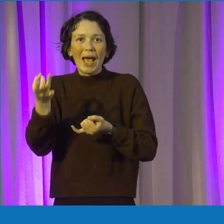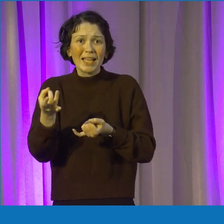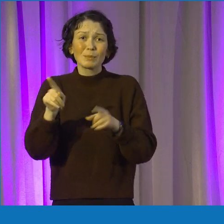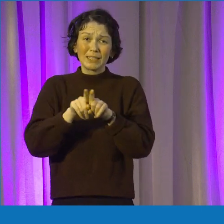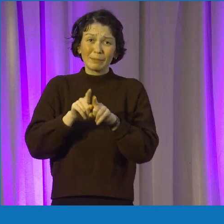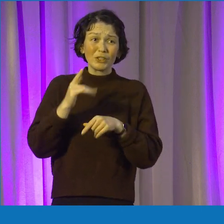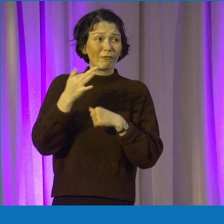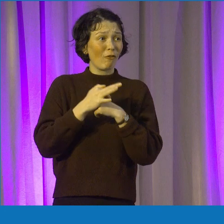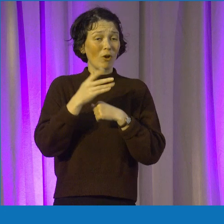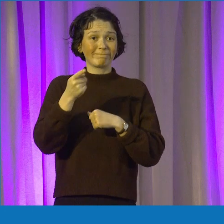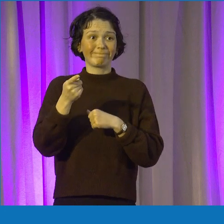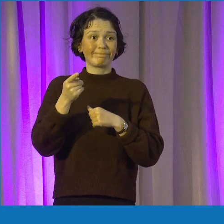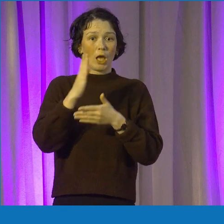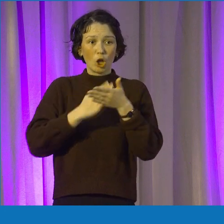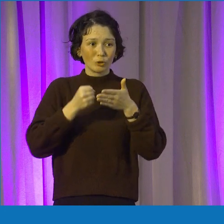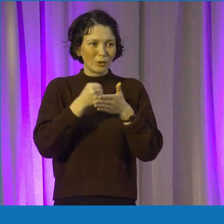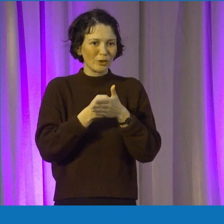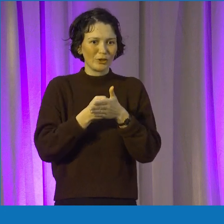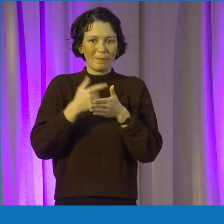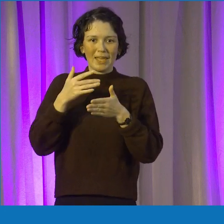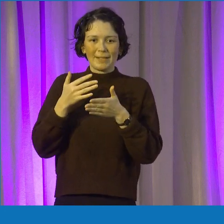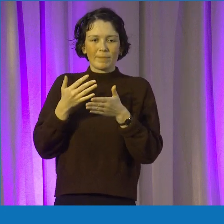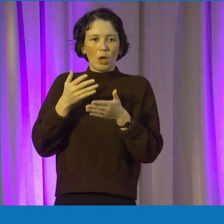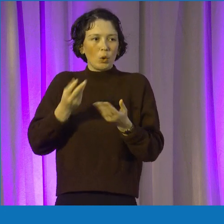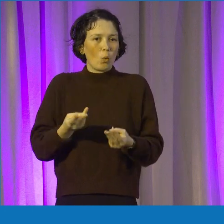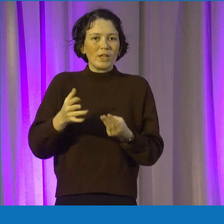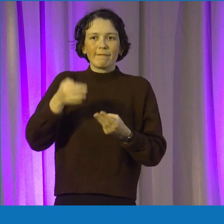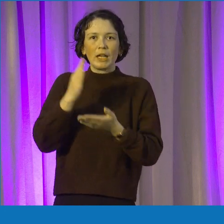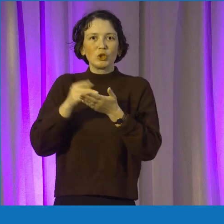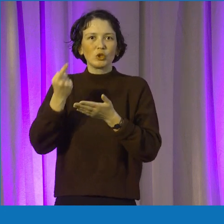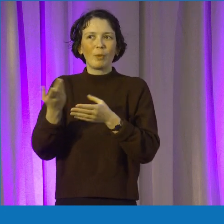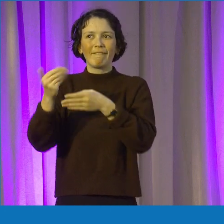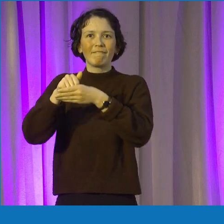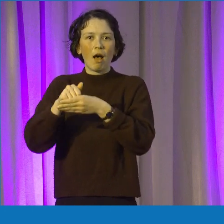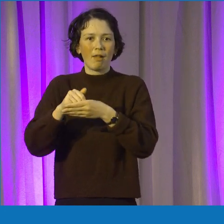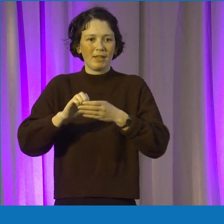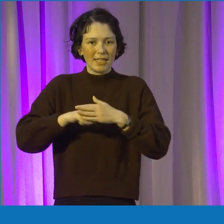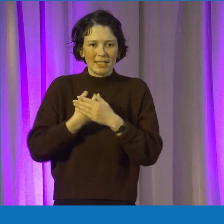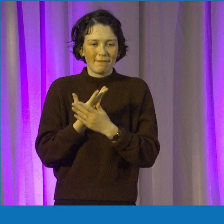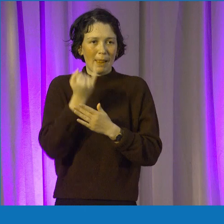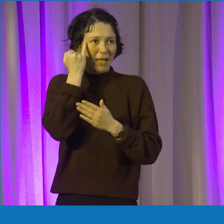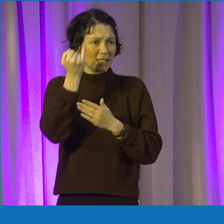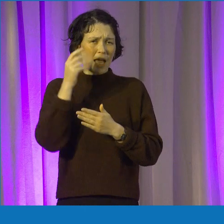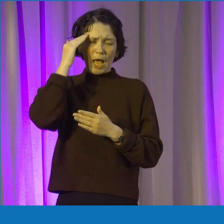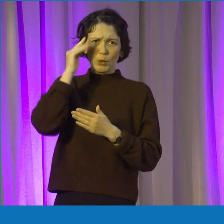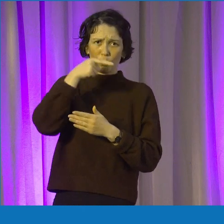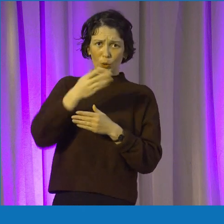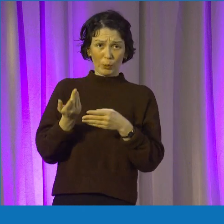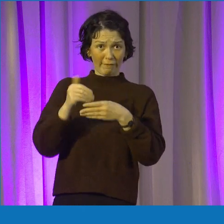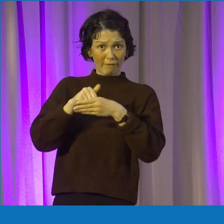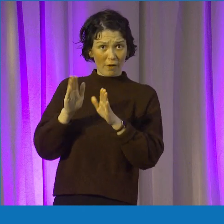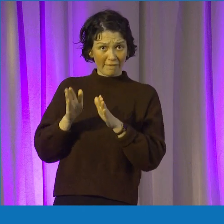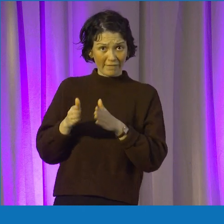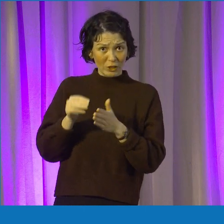who's going to be able to talk to you about developing idea, who's been there before. I know that you participated in Tangent's Women Who Wow program. Can you tell me a bit about that and your